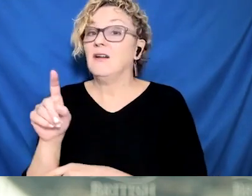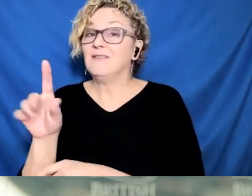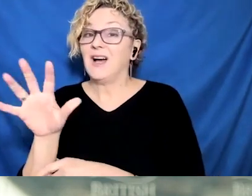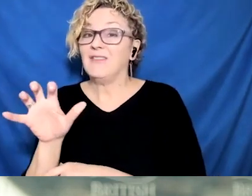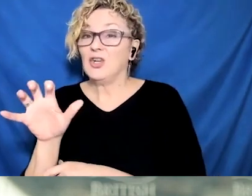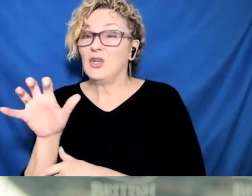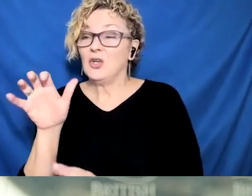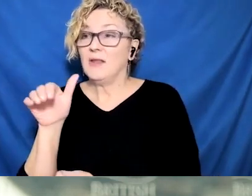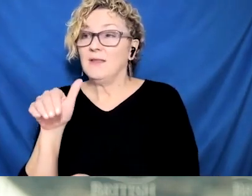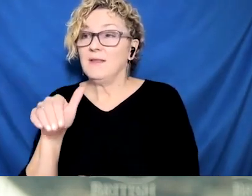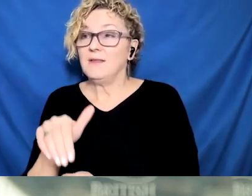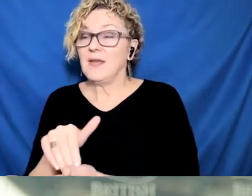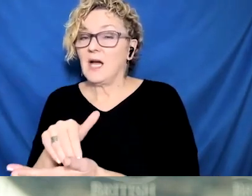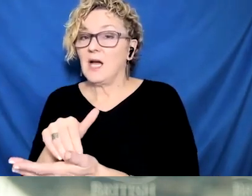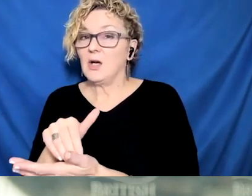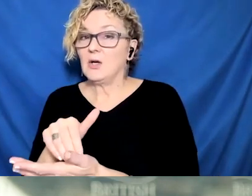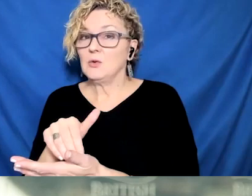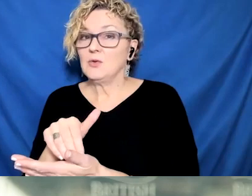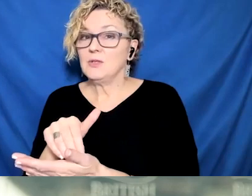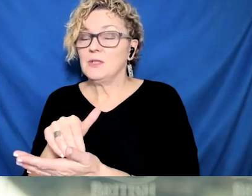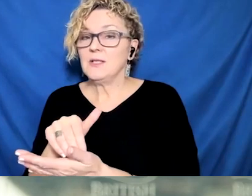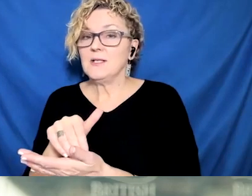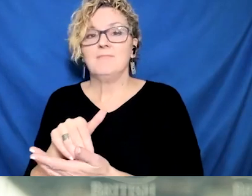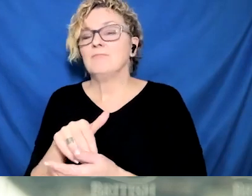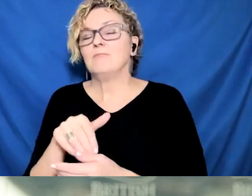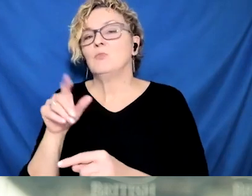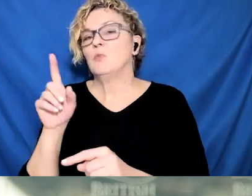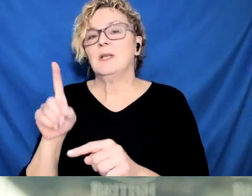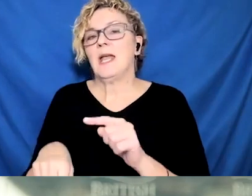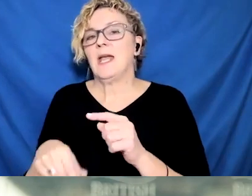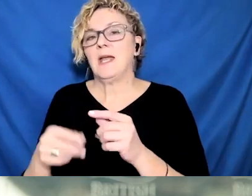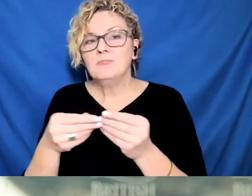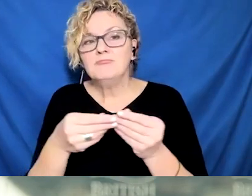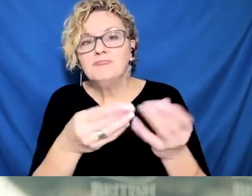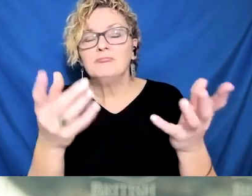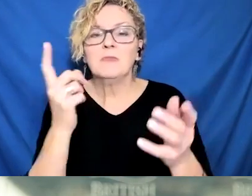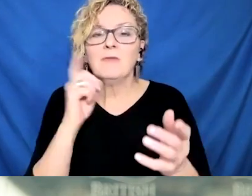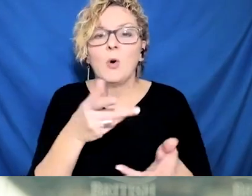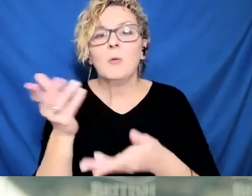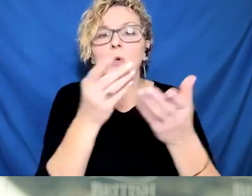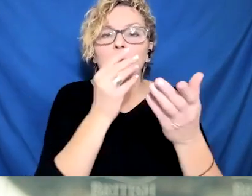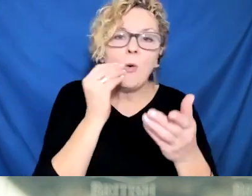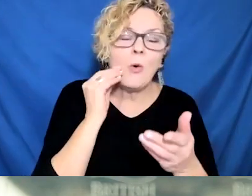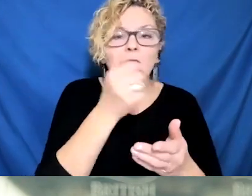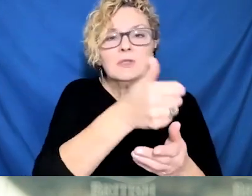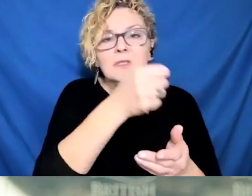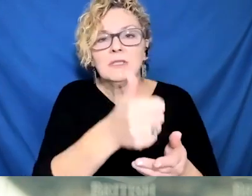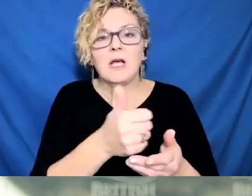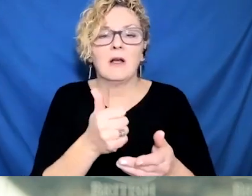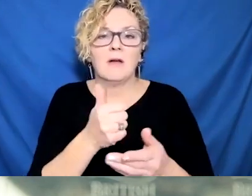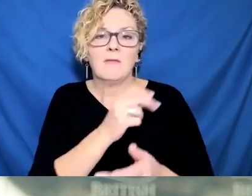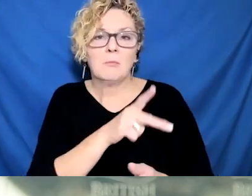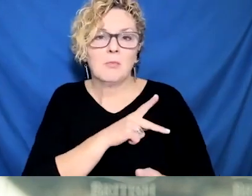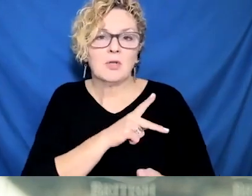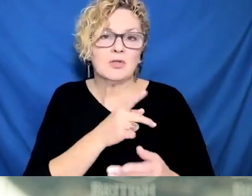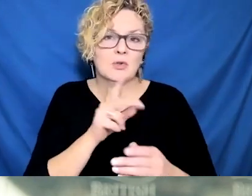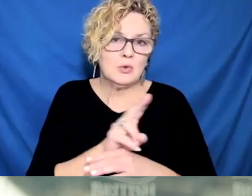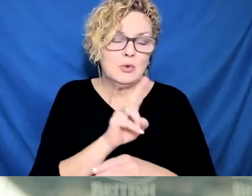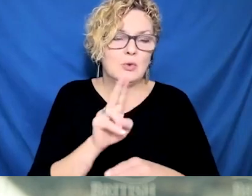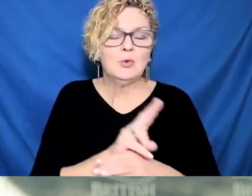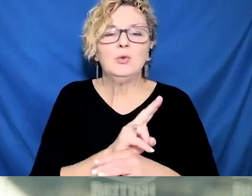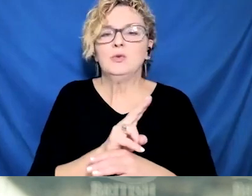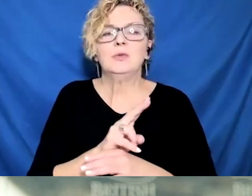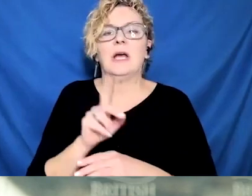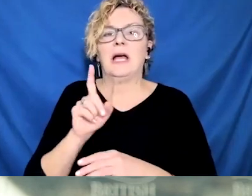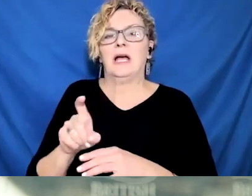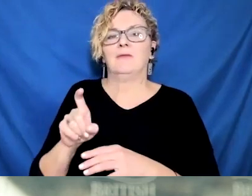receive, and this is information from the federal government, between now and the middle of February, 15,719